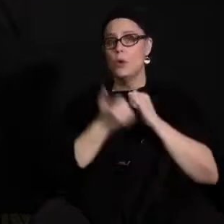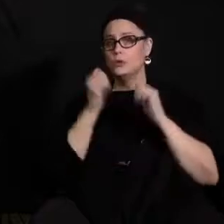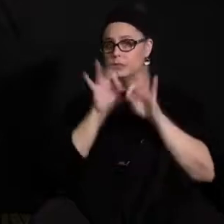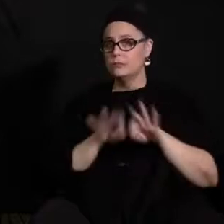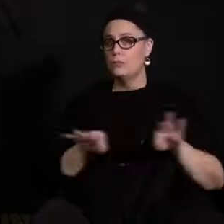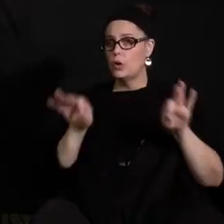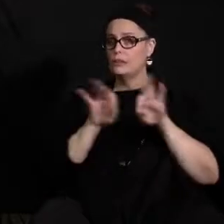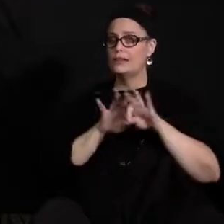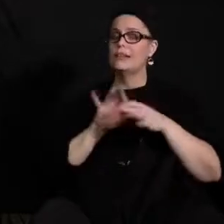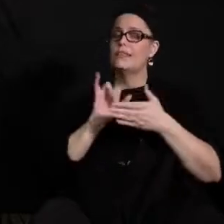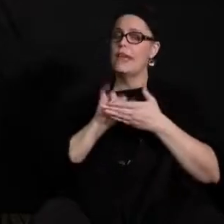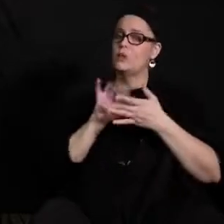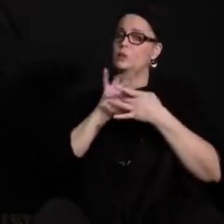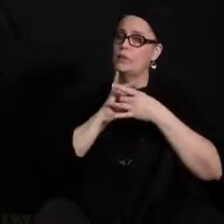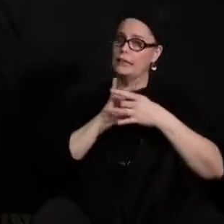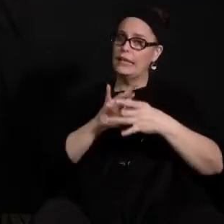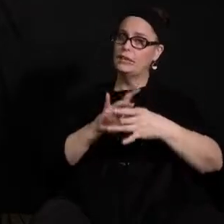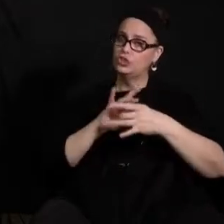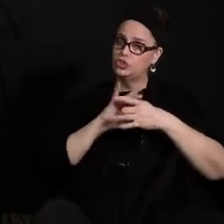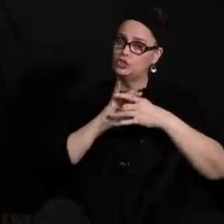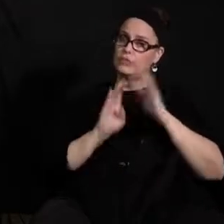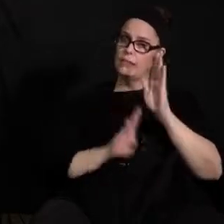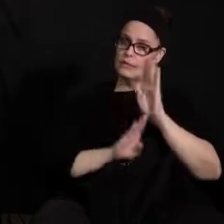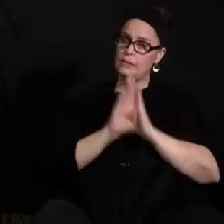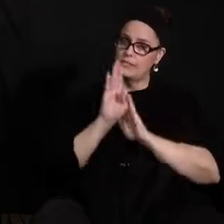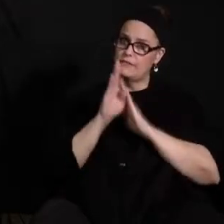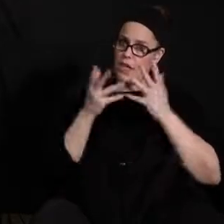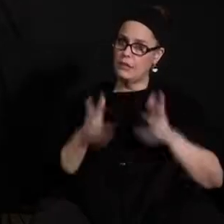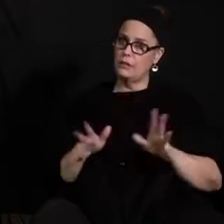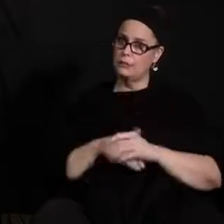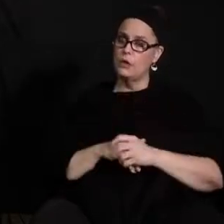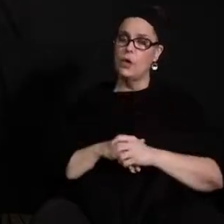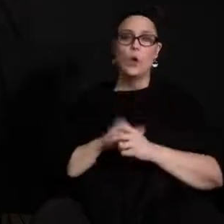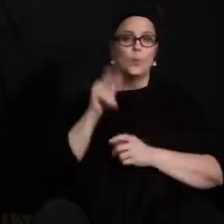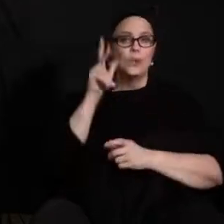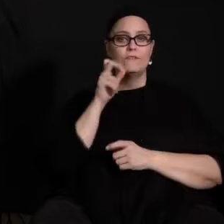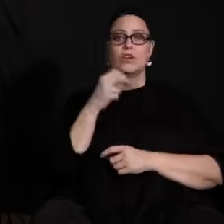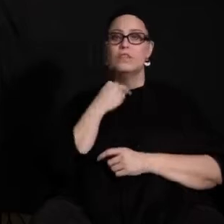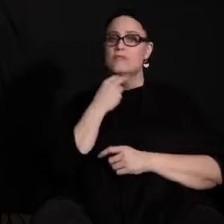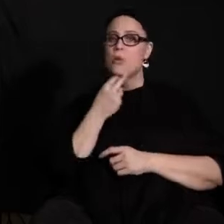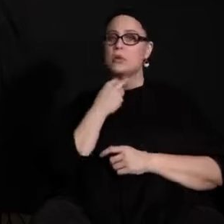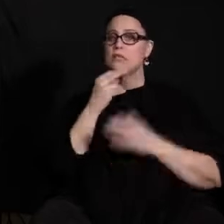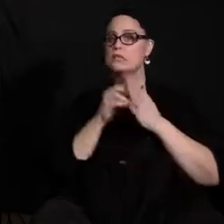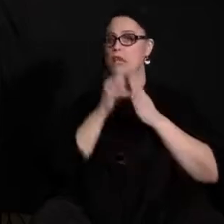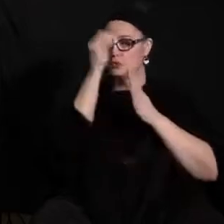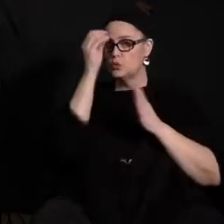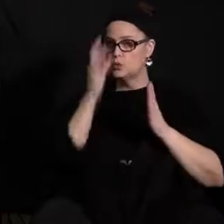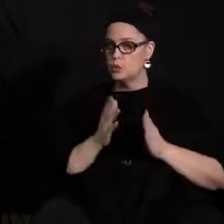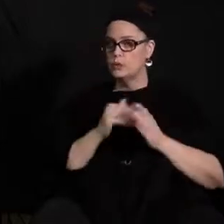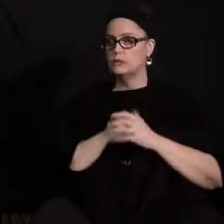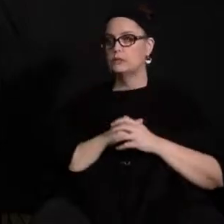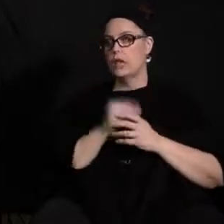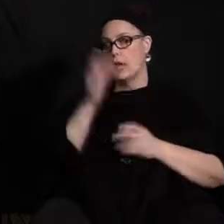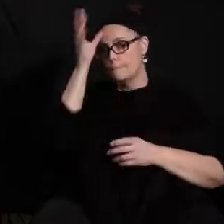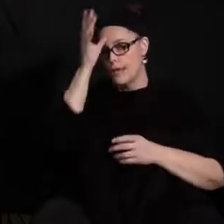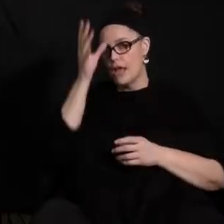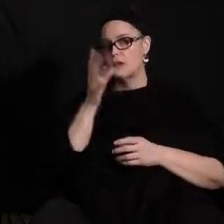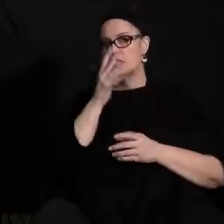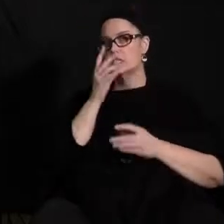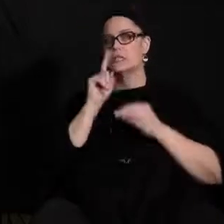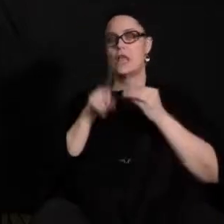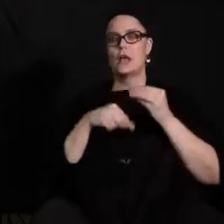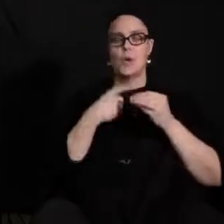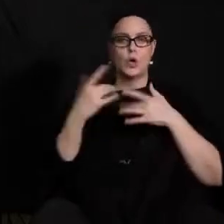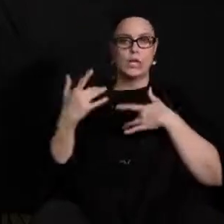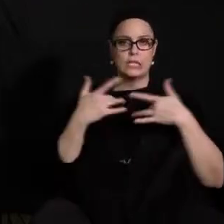those relationships that they've developed and when we heard the voices of students and also with parents regarding concerns about